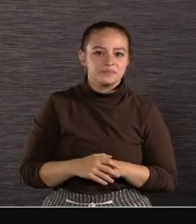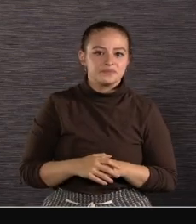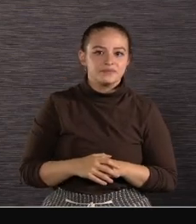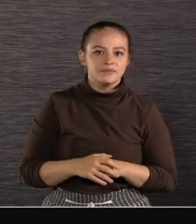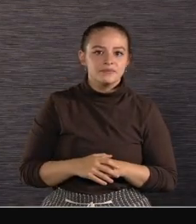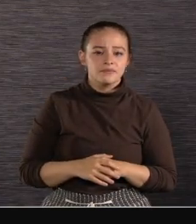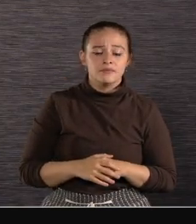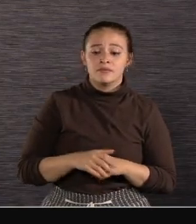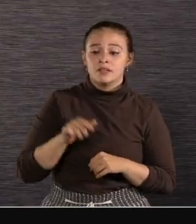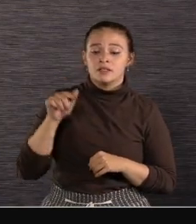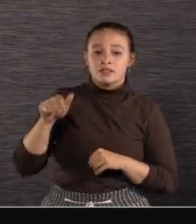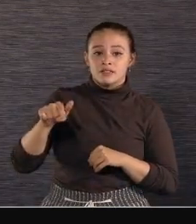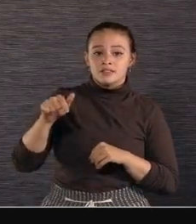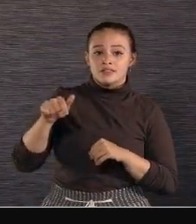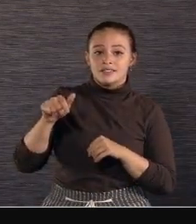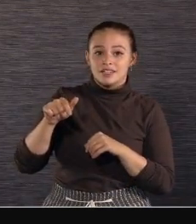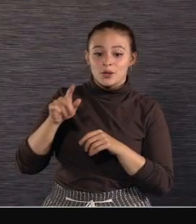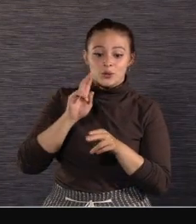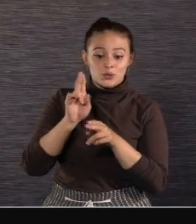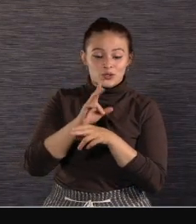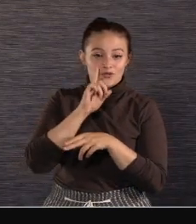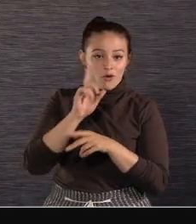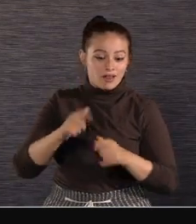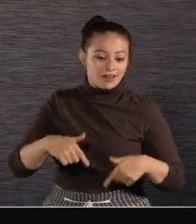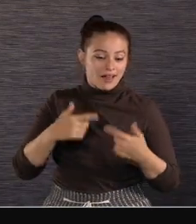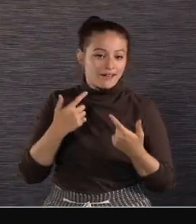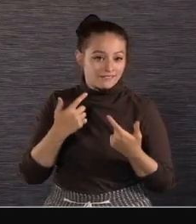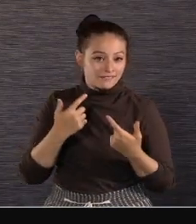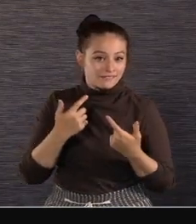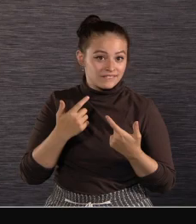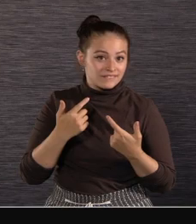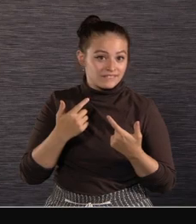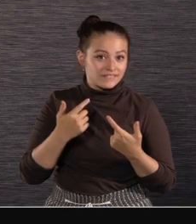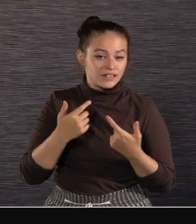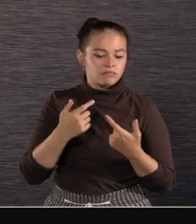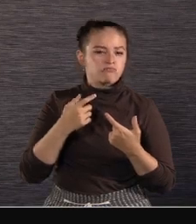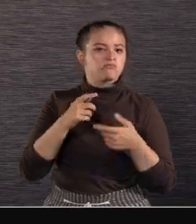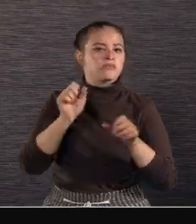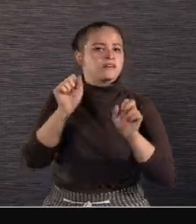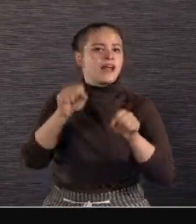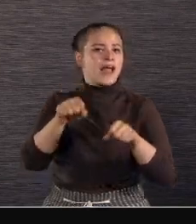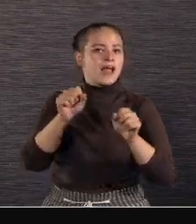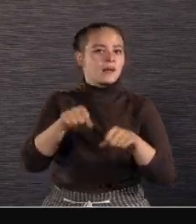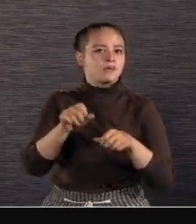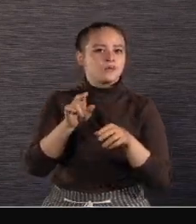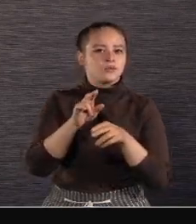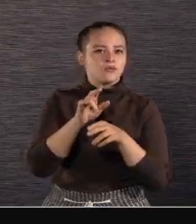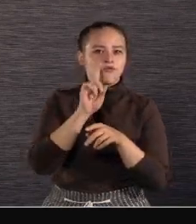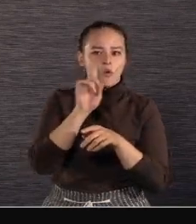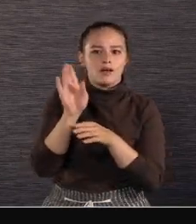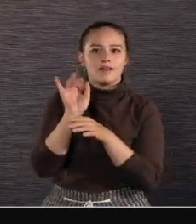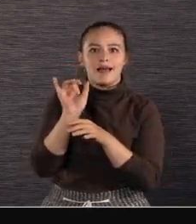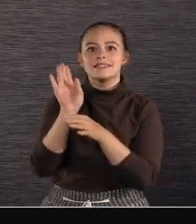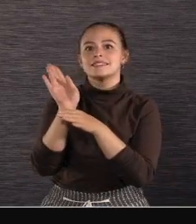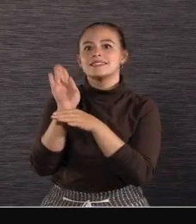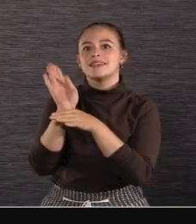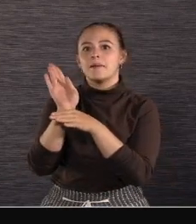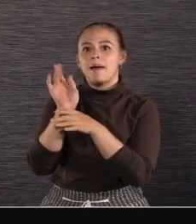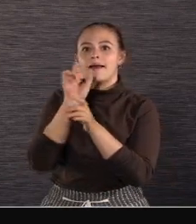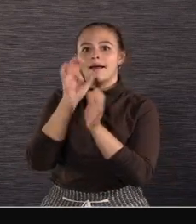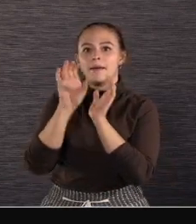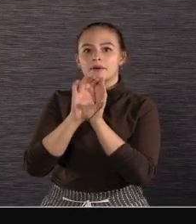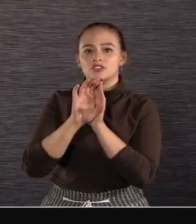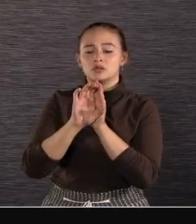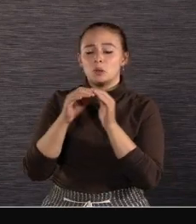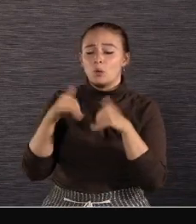the advantages Of Sony's live production systemization With the ability to create Beautiful cinematic images It's our best of both